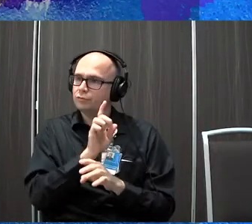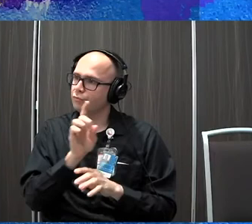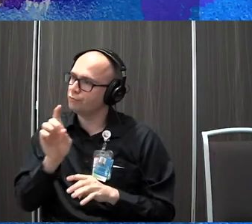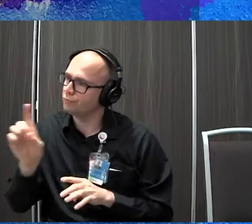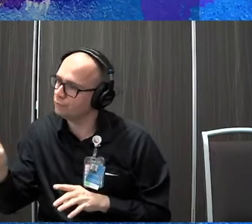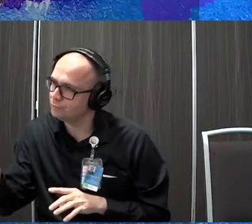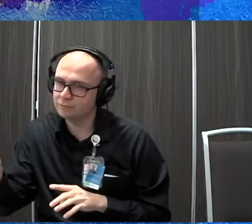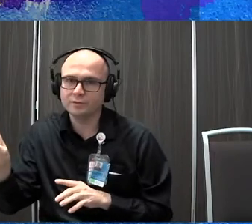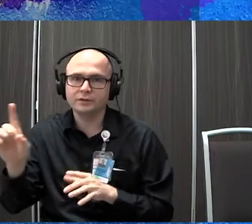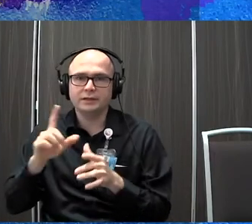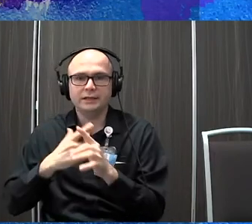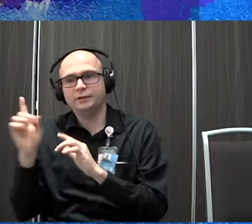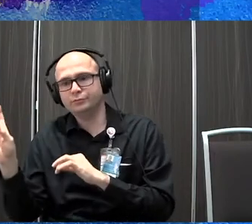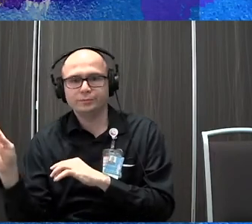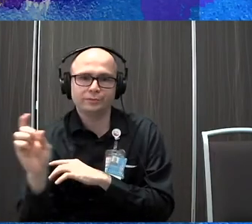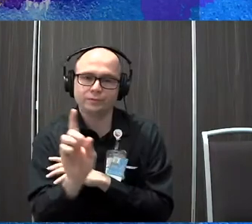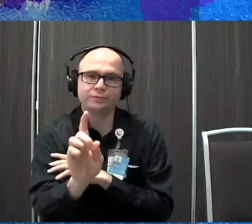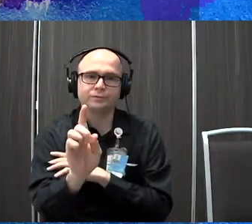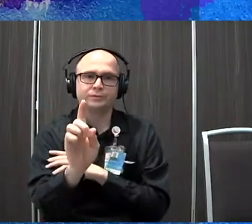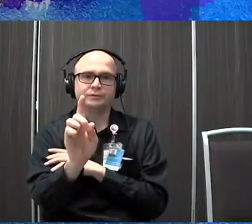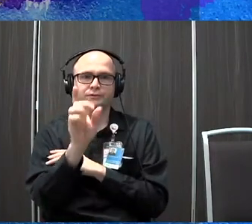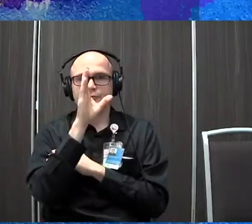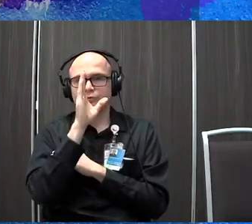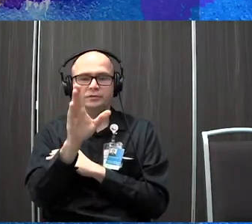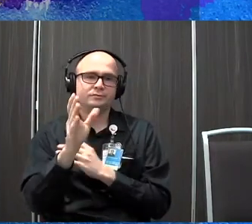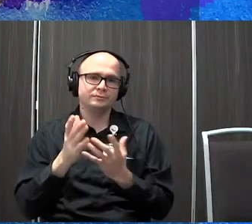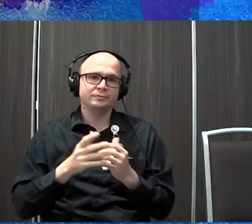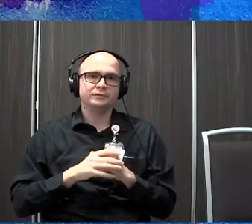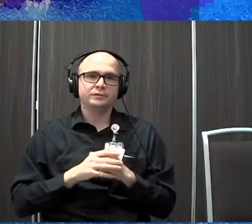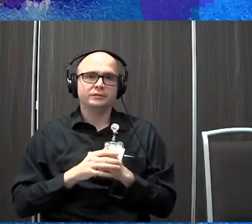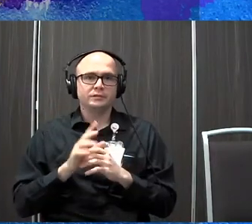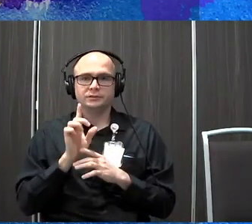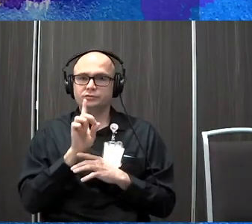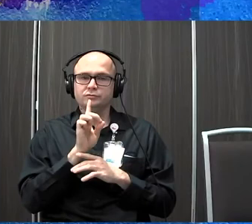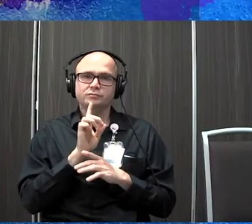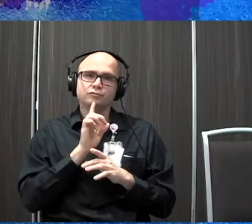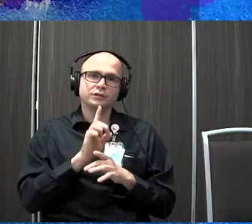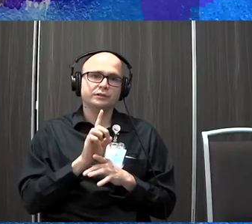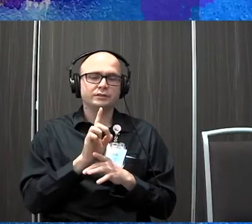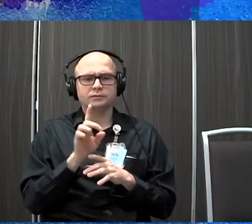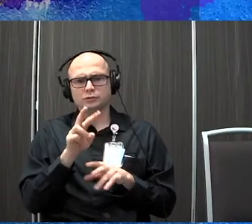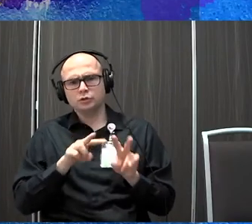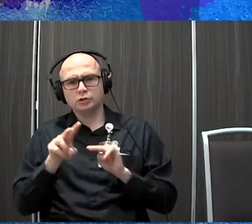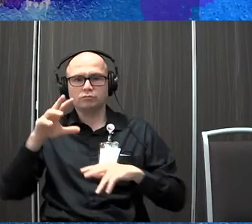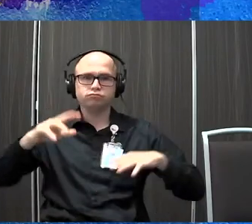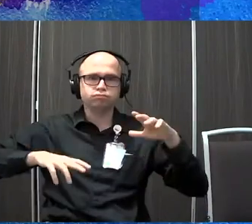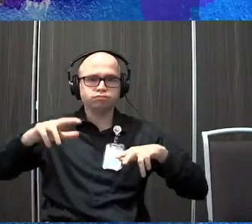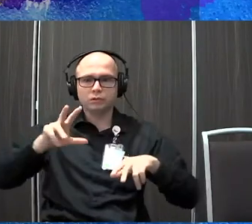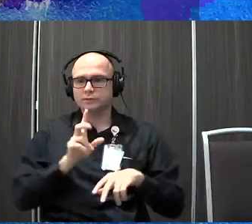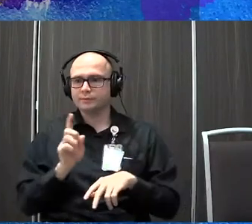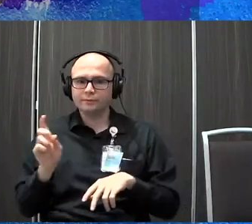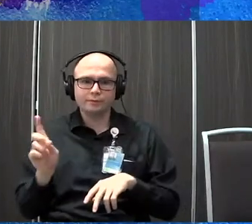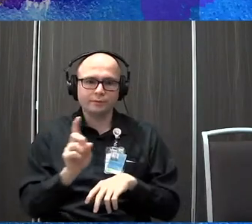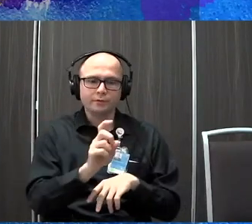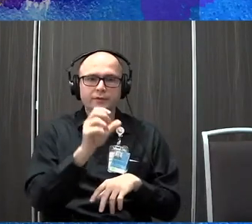that they were moving and then maybe come back to the, you know, to that straight path. So, you know, it's very, um, it can look wobbly, it can look